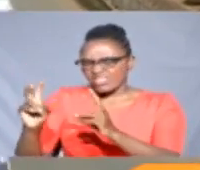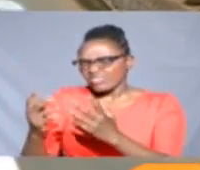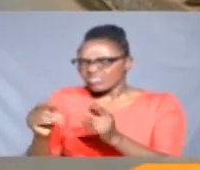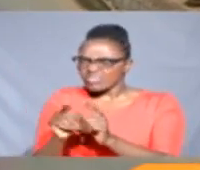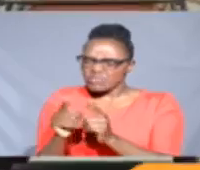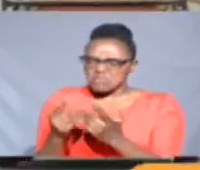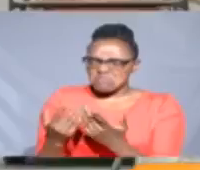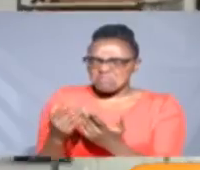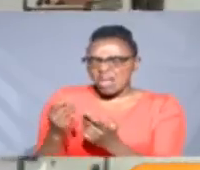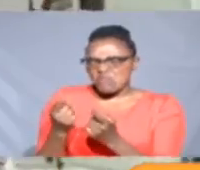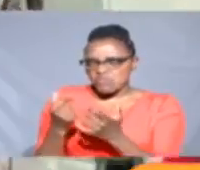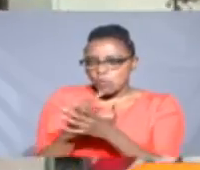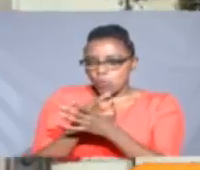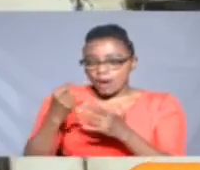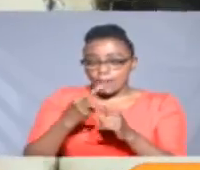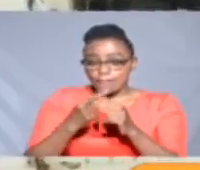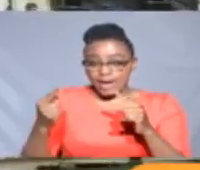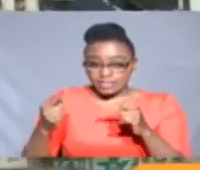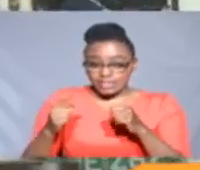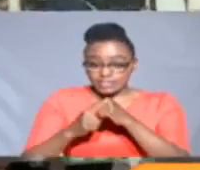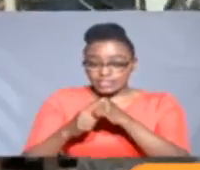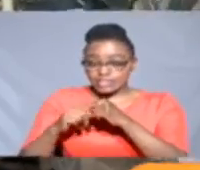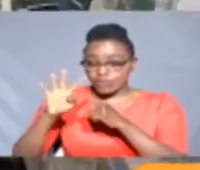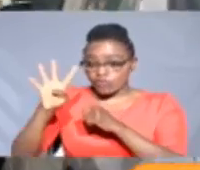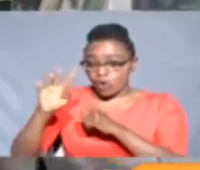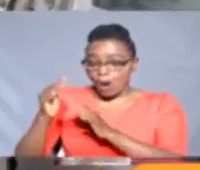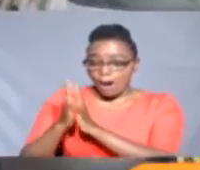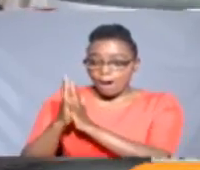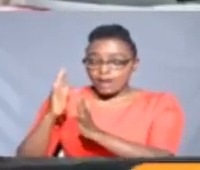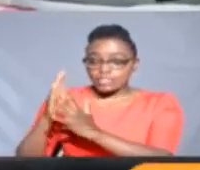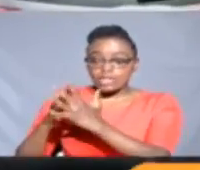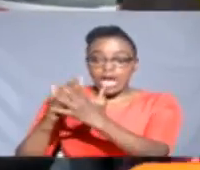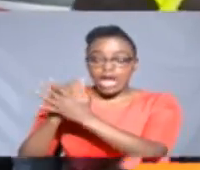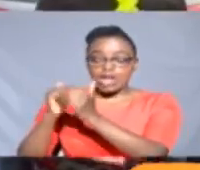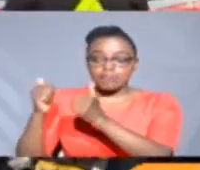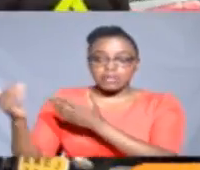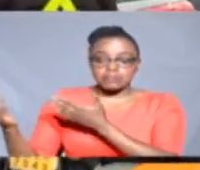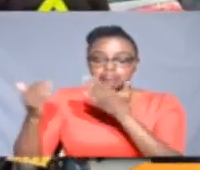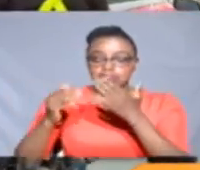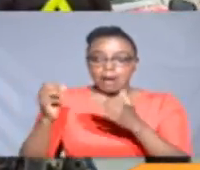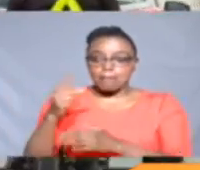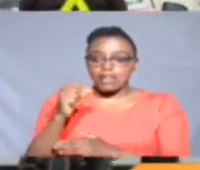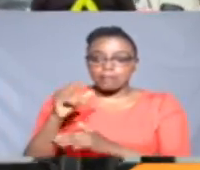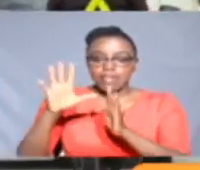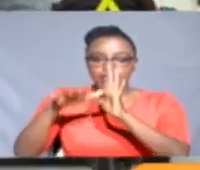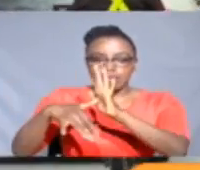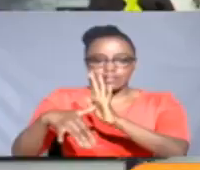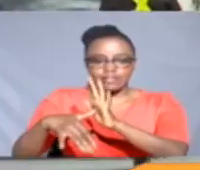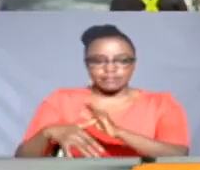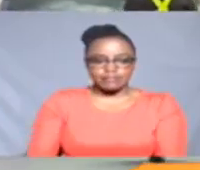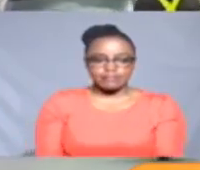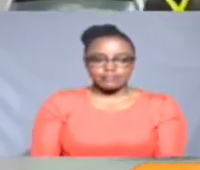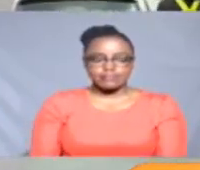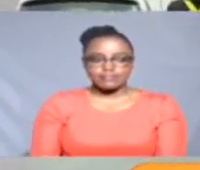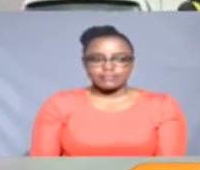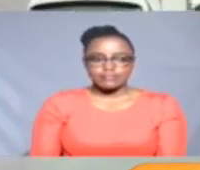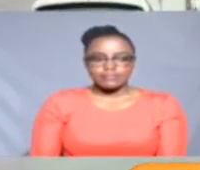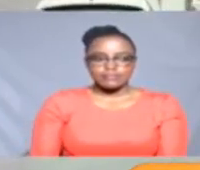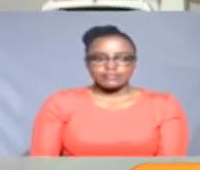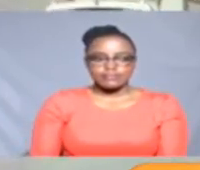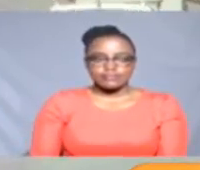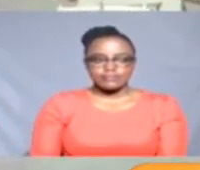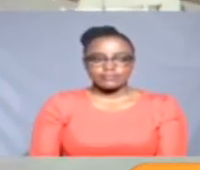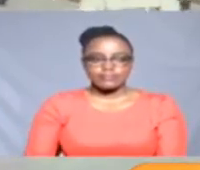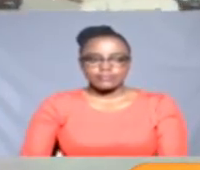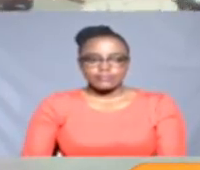of a few weeks. But the 64 buses are yet to arrive months later. Enoxicolia, Citizen